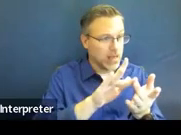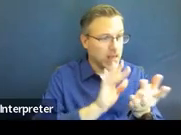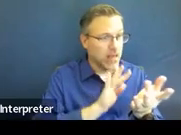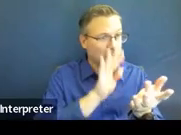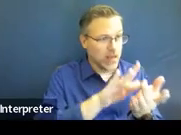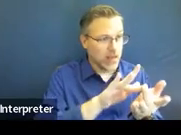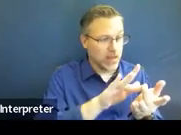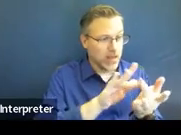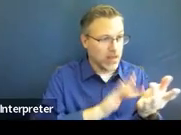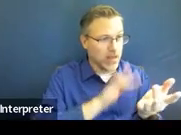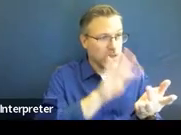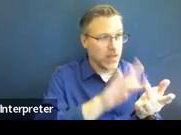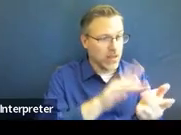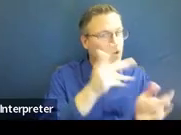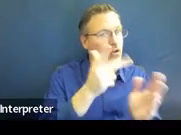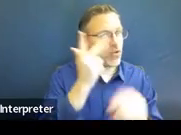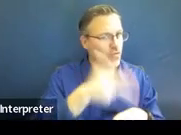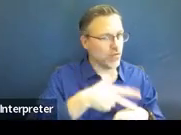just to be on the safe side.